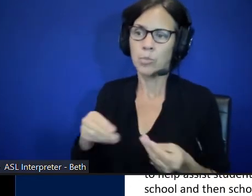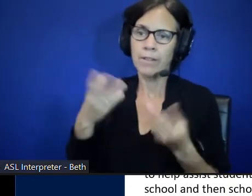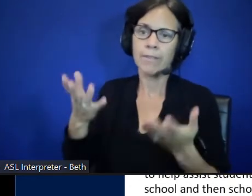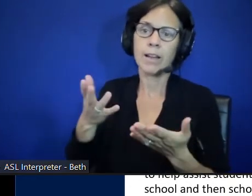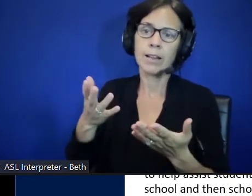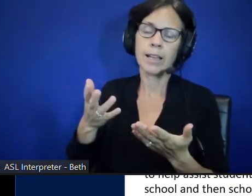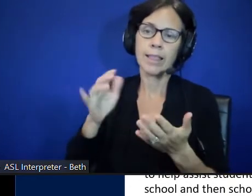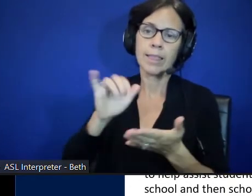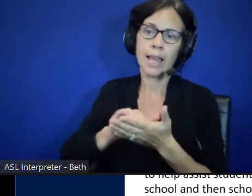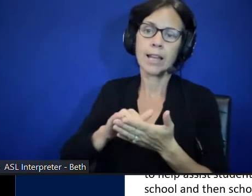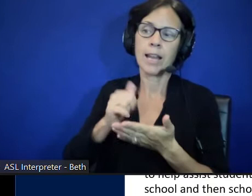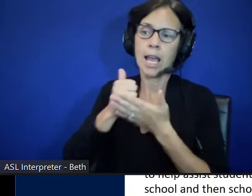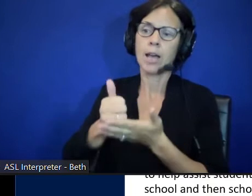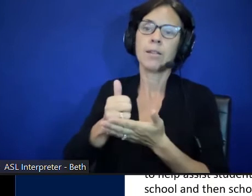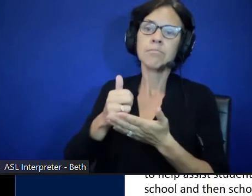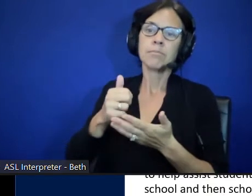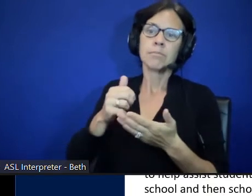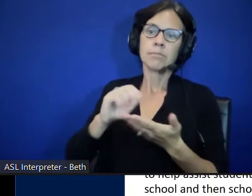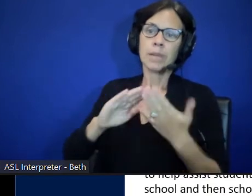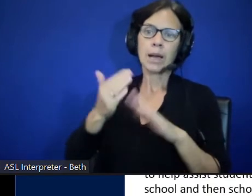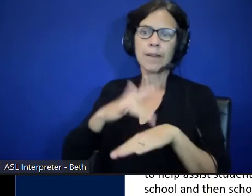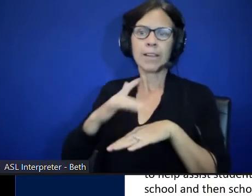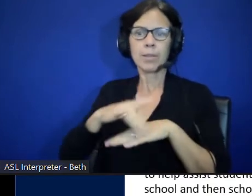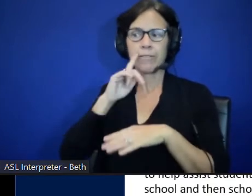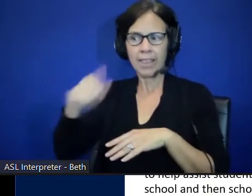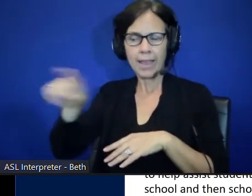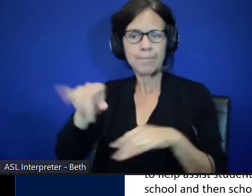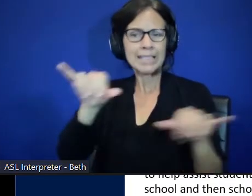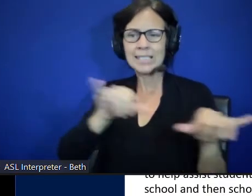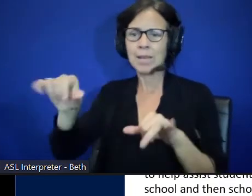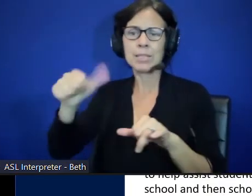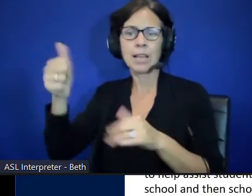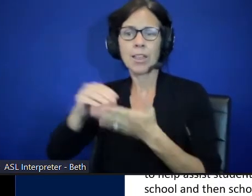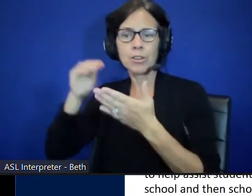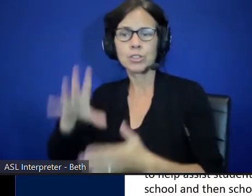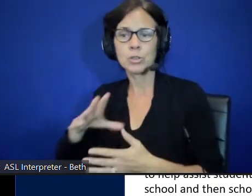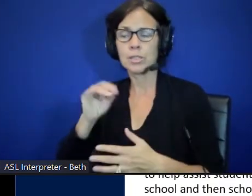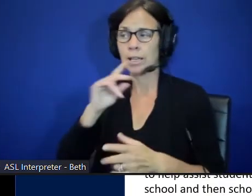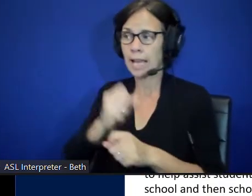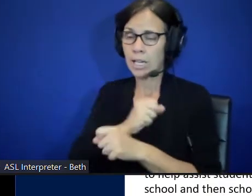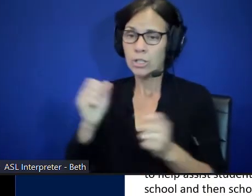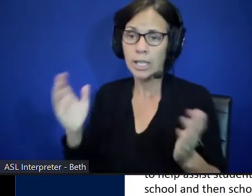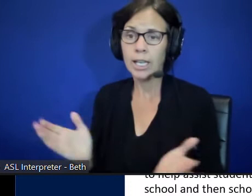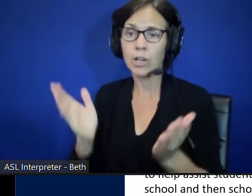right off the bat like it is to all other students. And actually encouraging